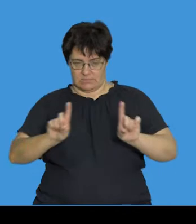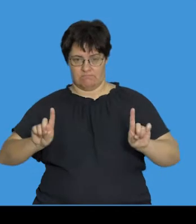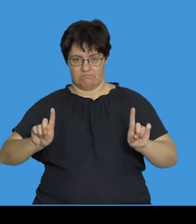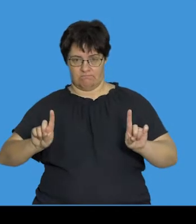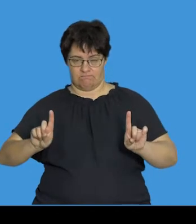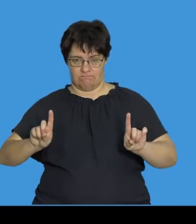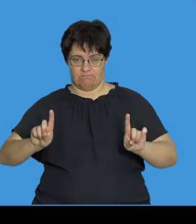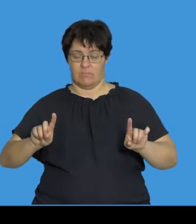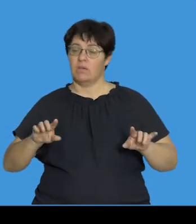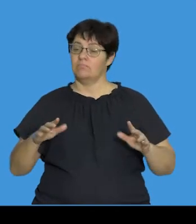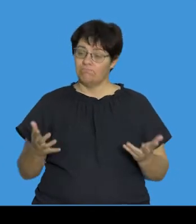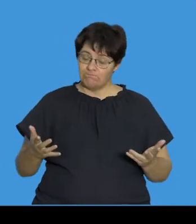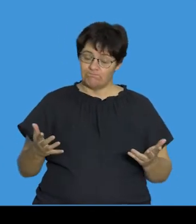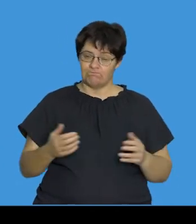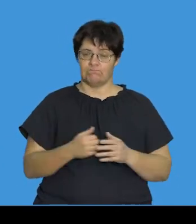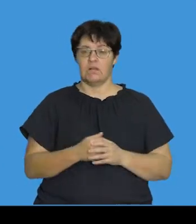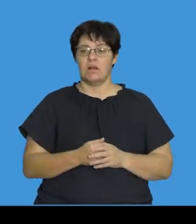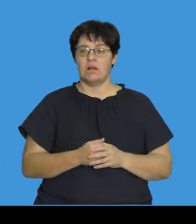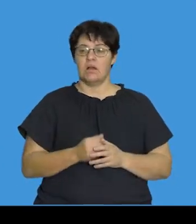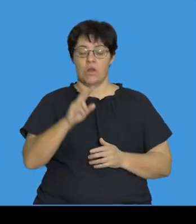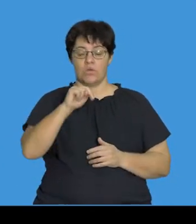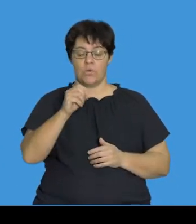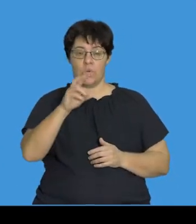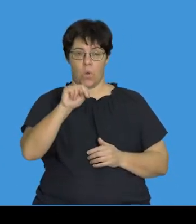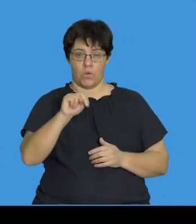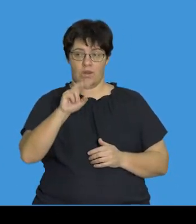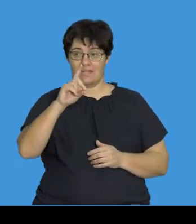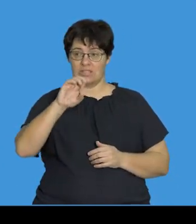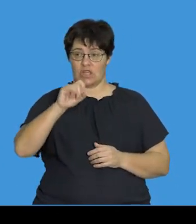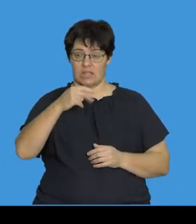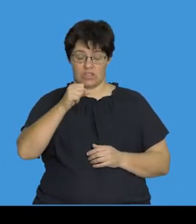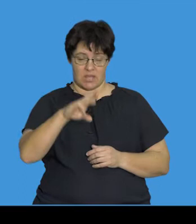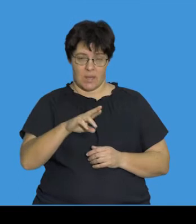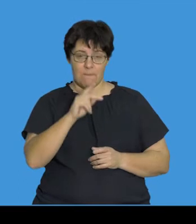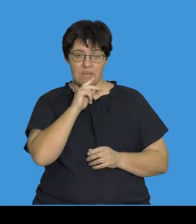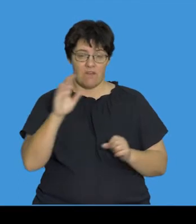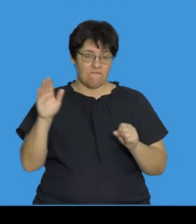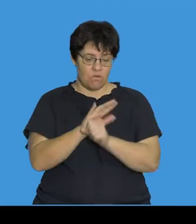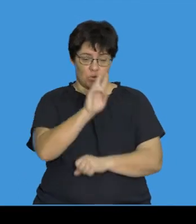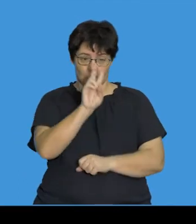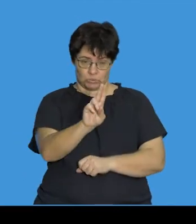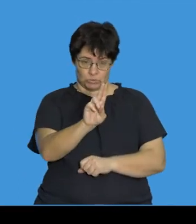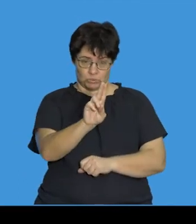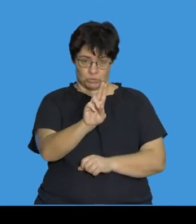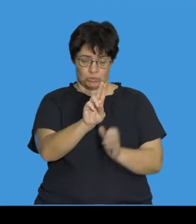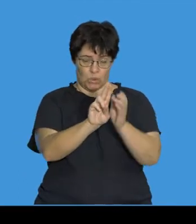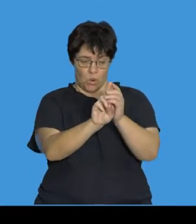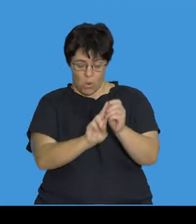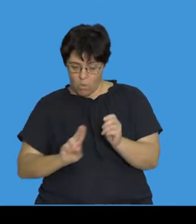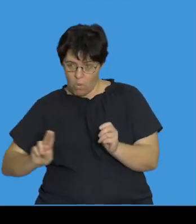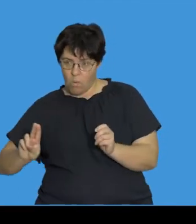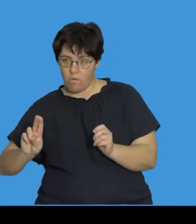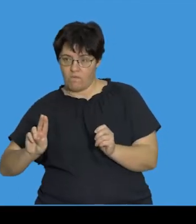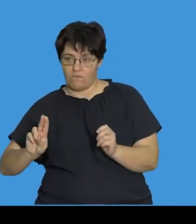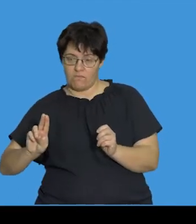chromatids apart. However, the term non-disjunction refers to when an entire pair of chromosomes